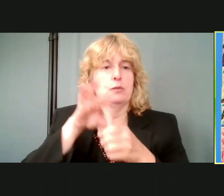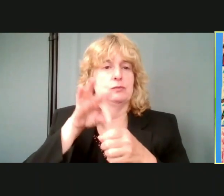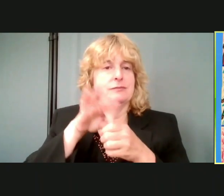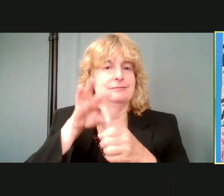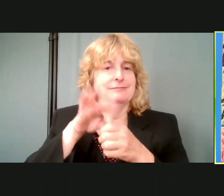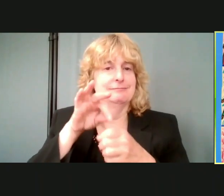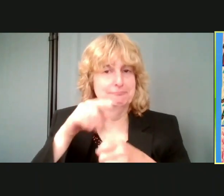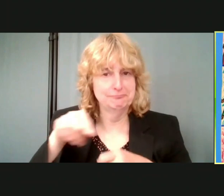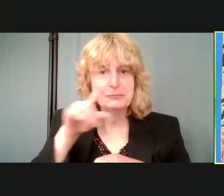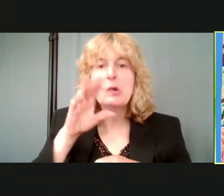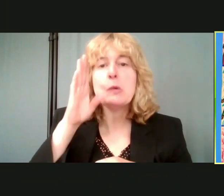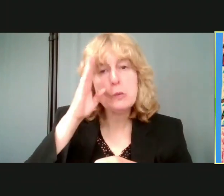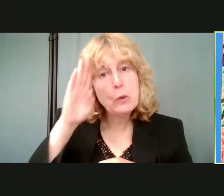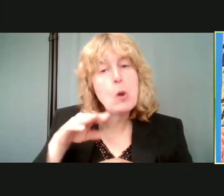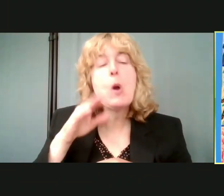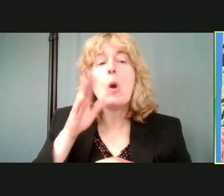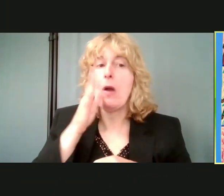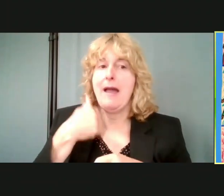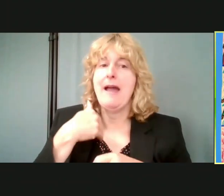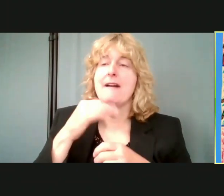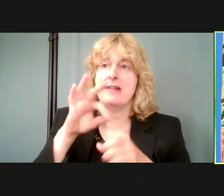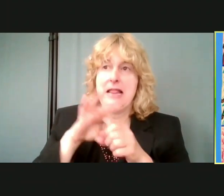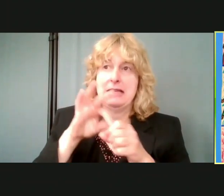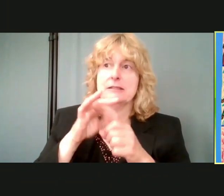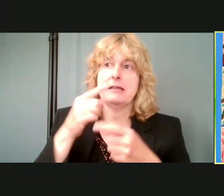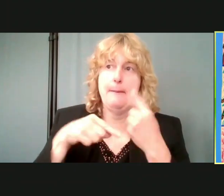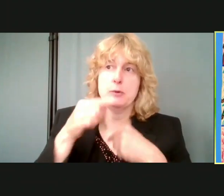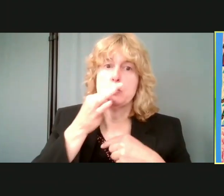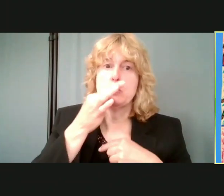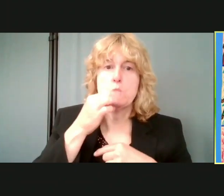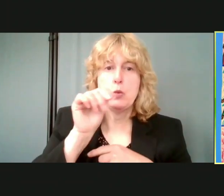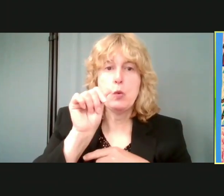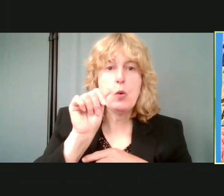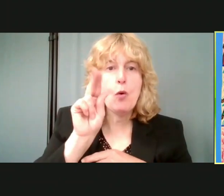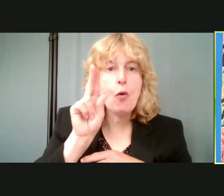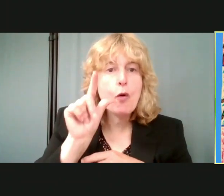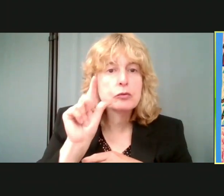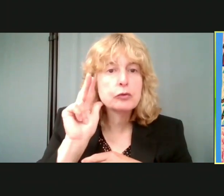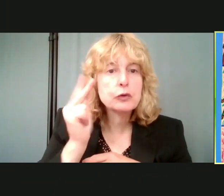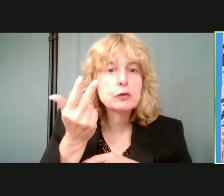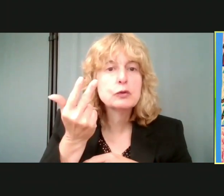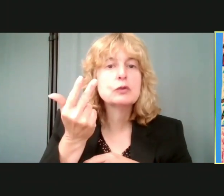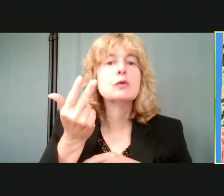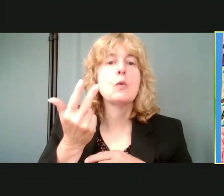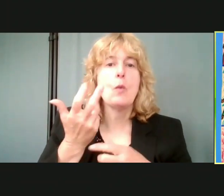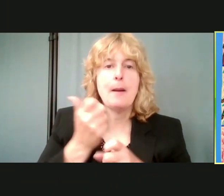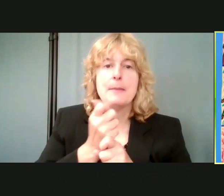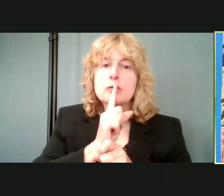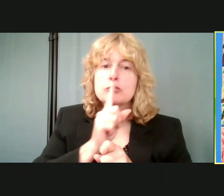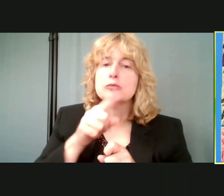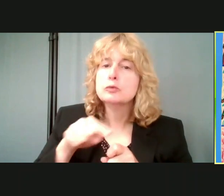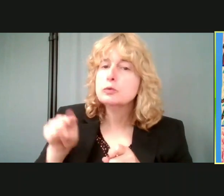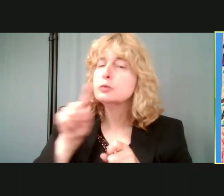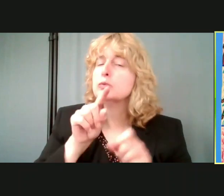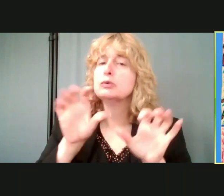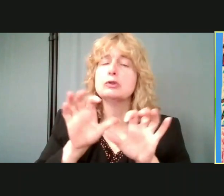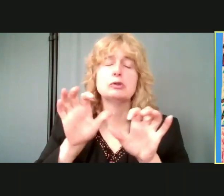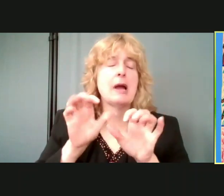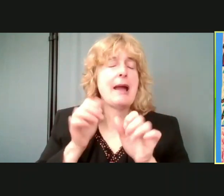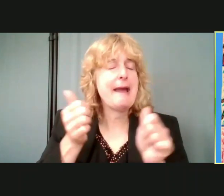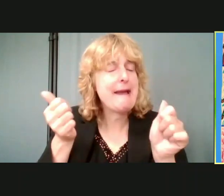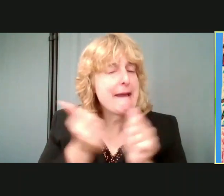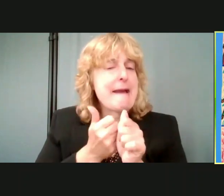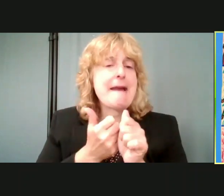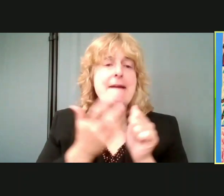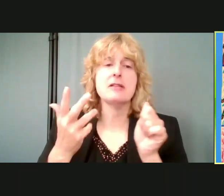August the 3rd. And we want to be sure that you have done everything that you can to be ready. If you haven't